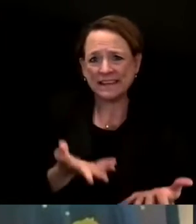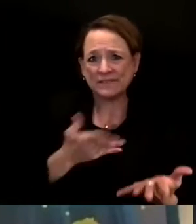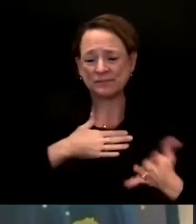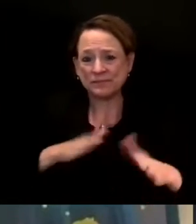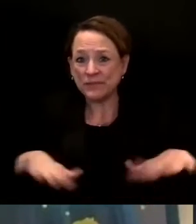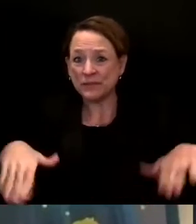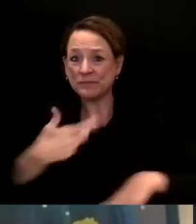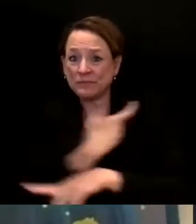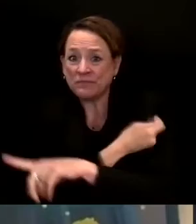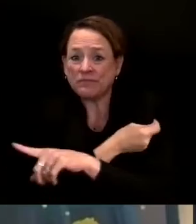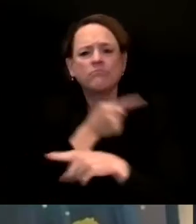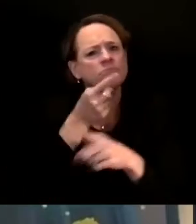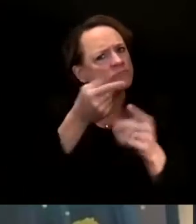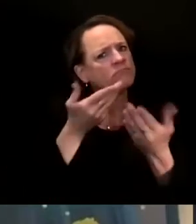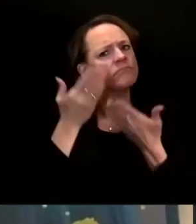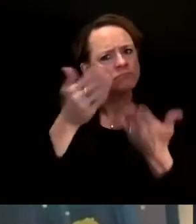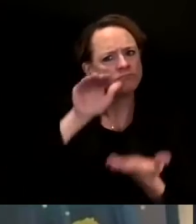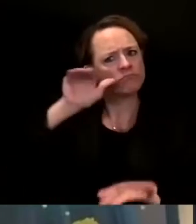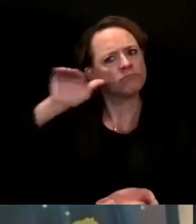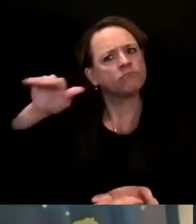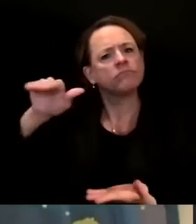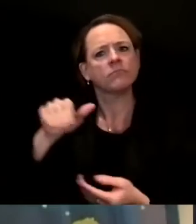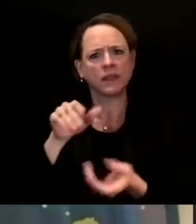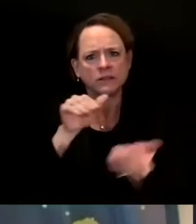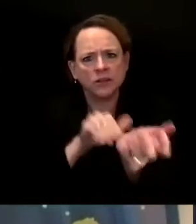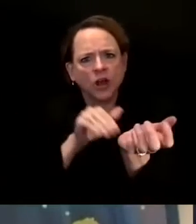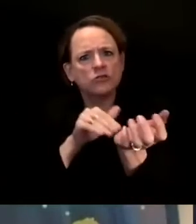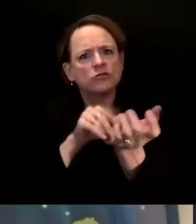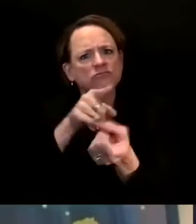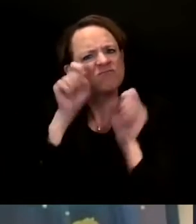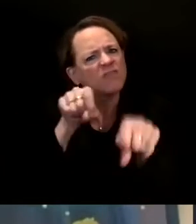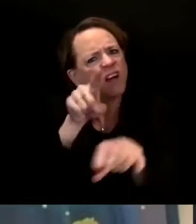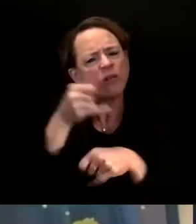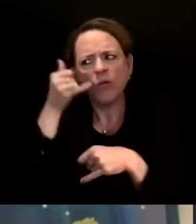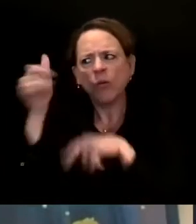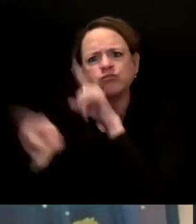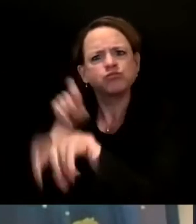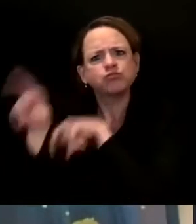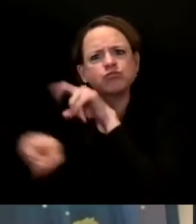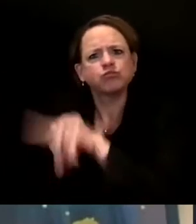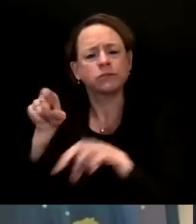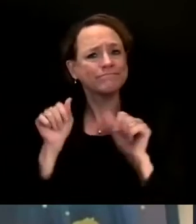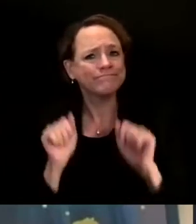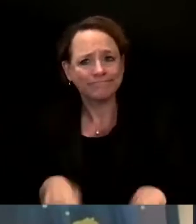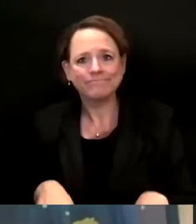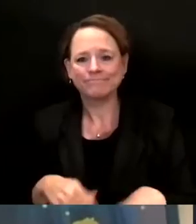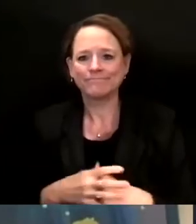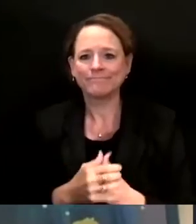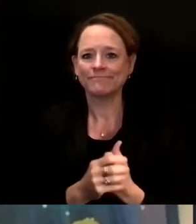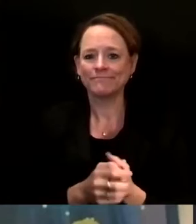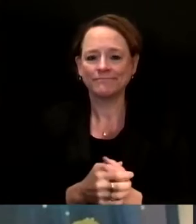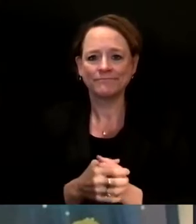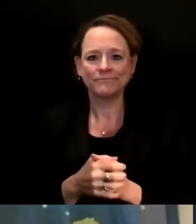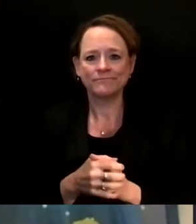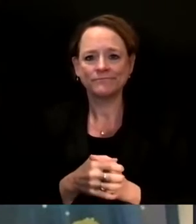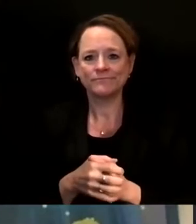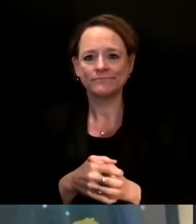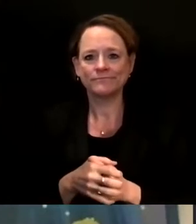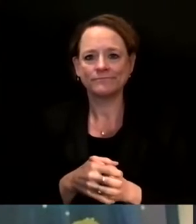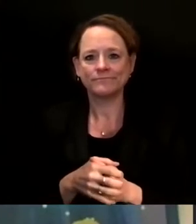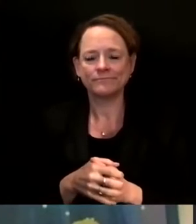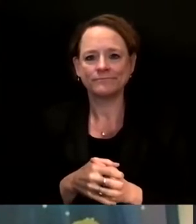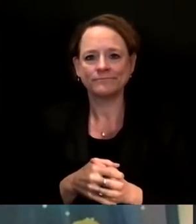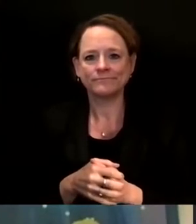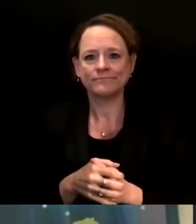this vaccine. And until younger children can receive the vaccine, higher vaccination rates are